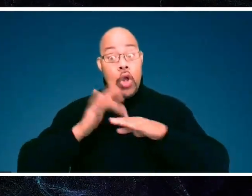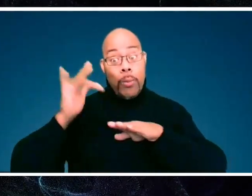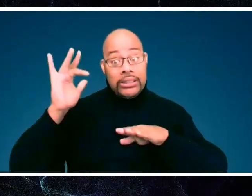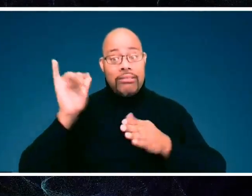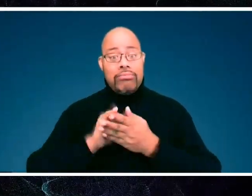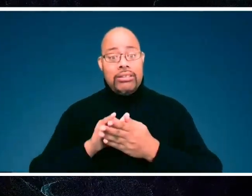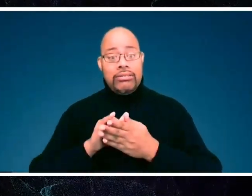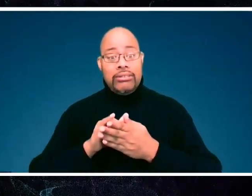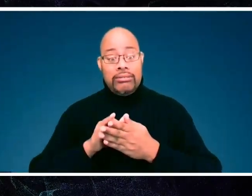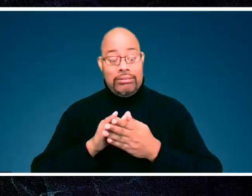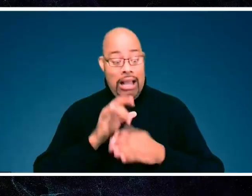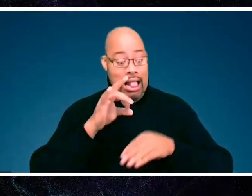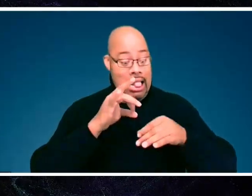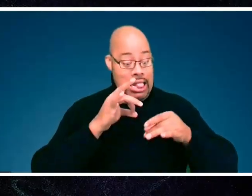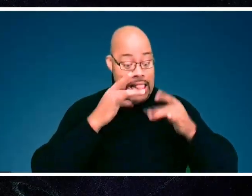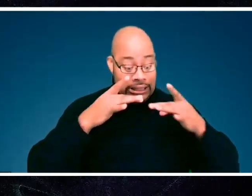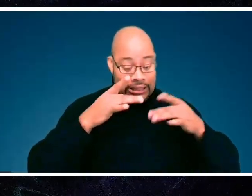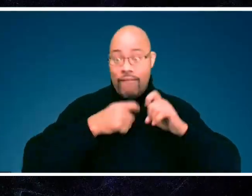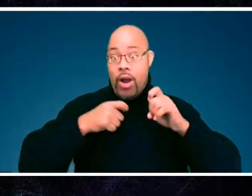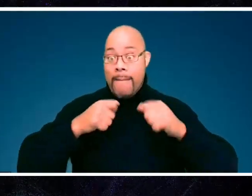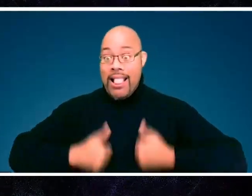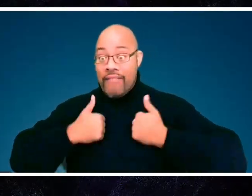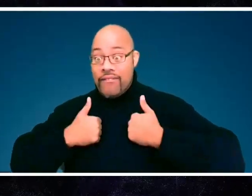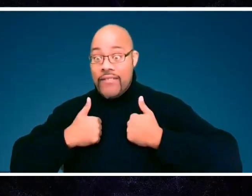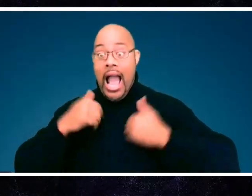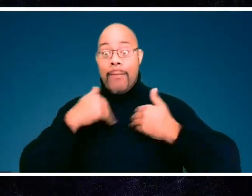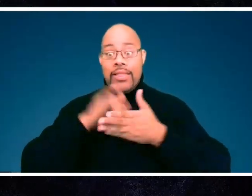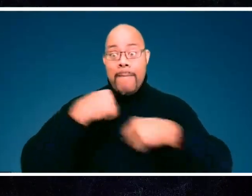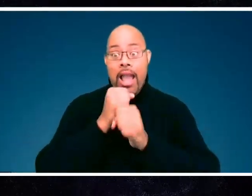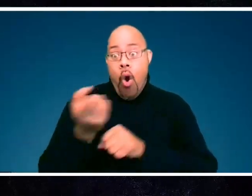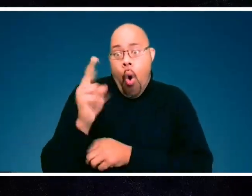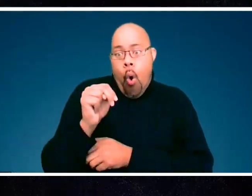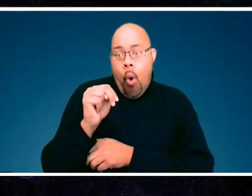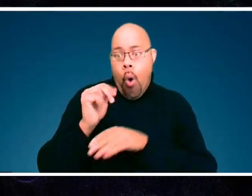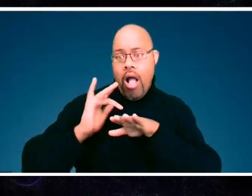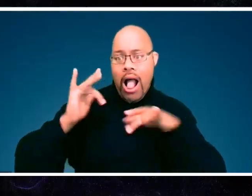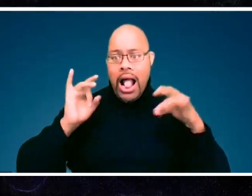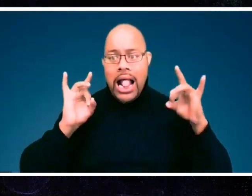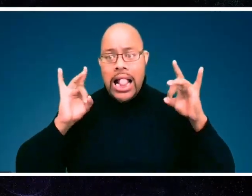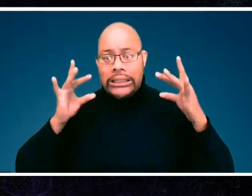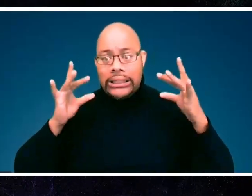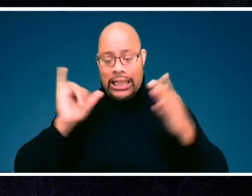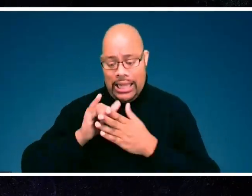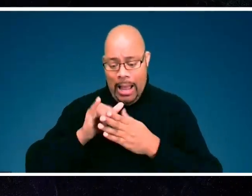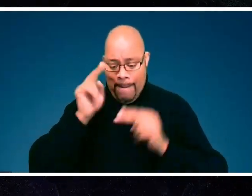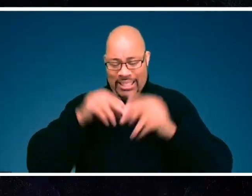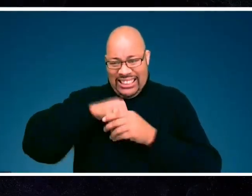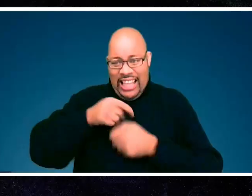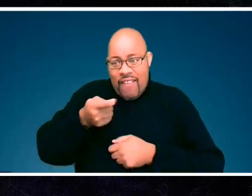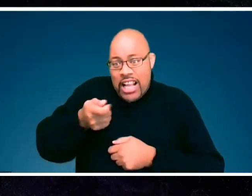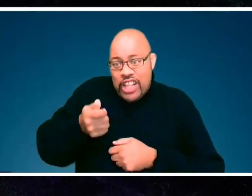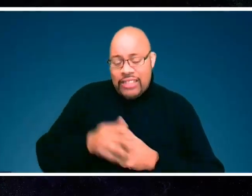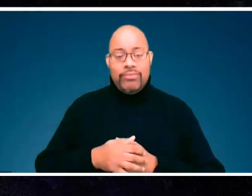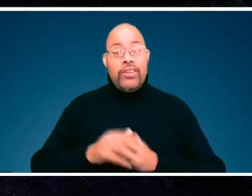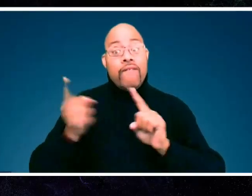light from life. It's animals that can create their own light, kind of like a built-in flashlight. For some, there's